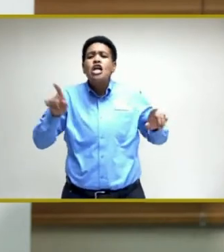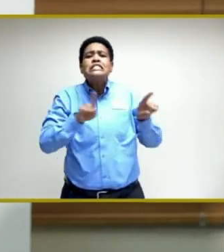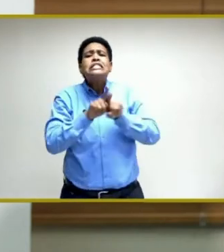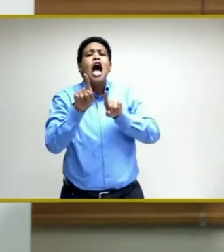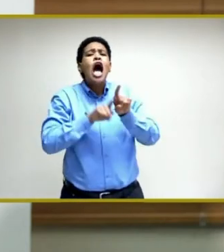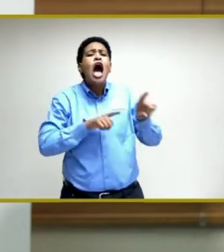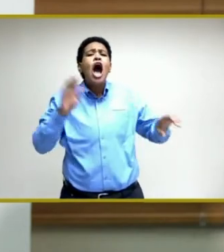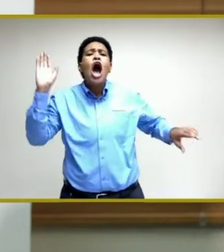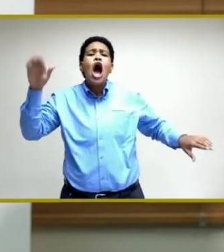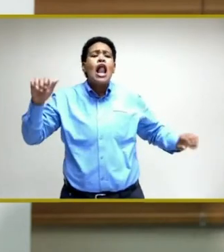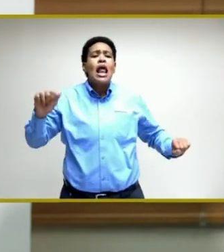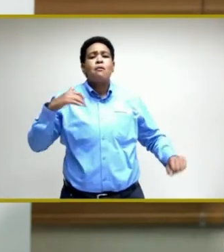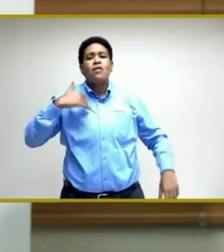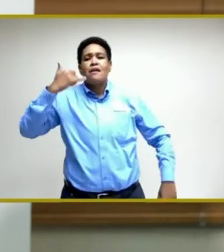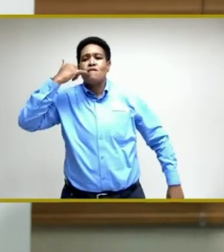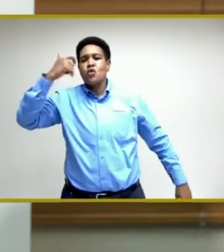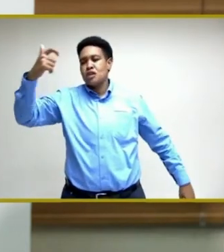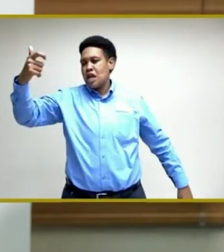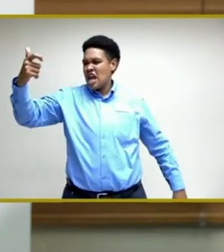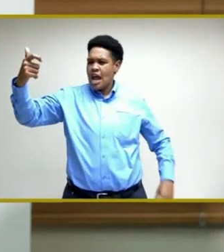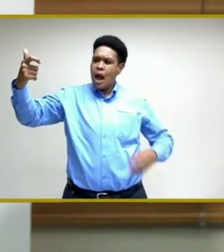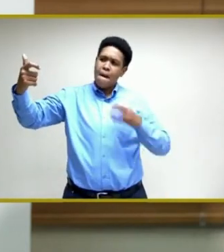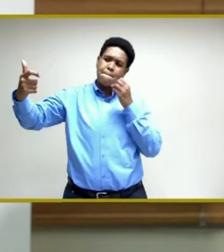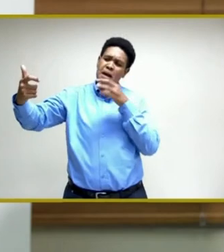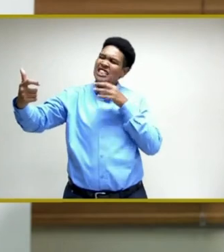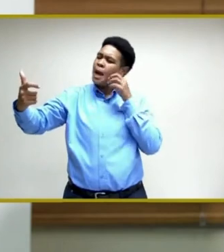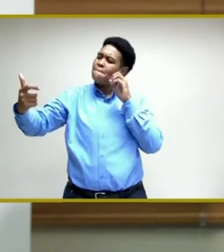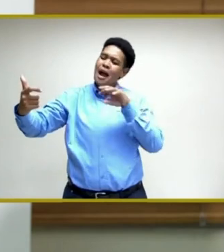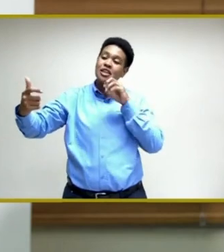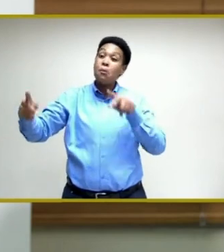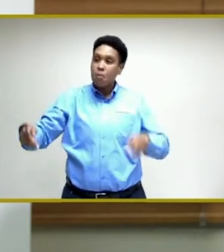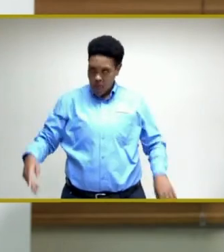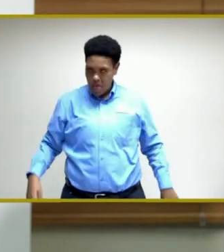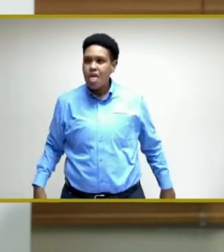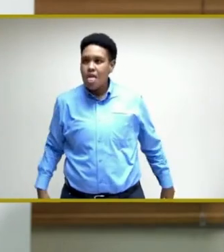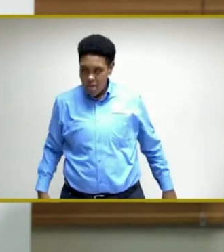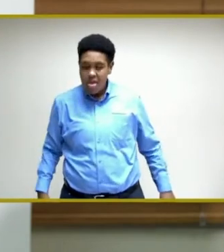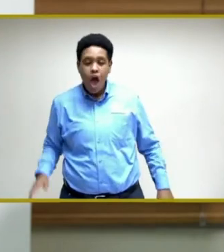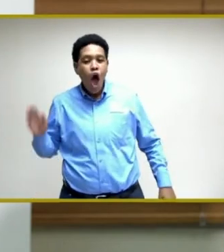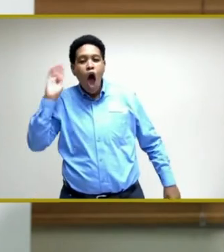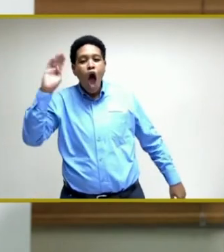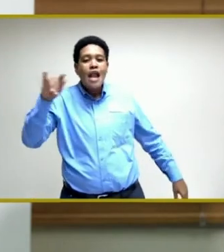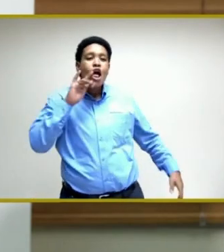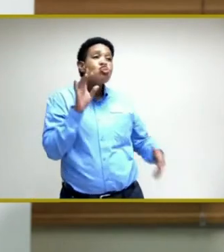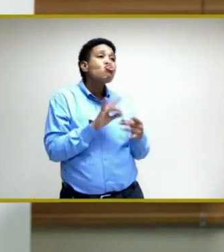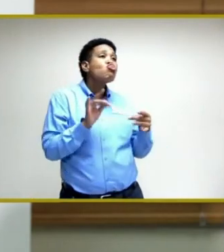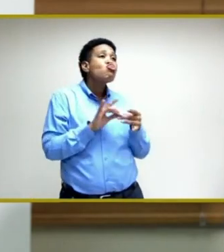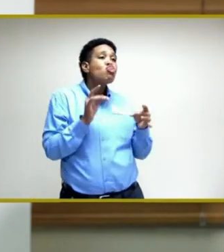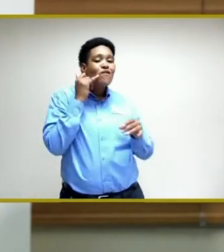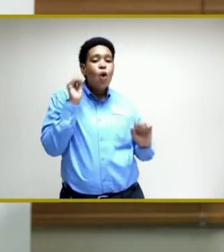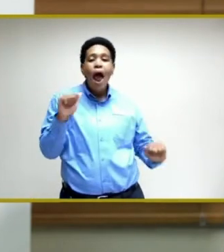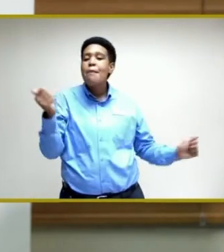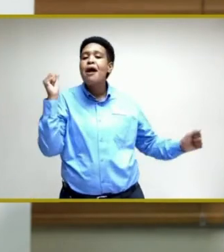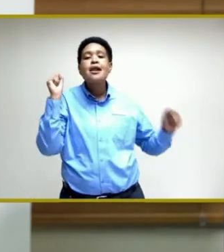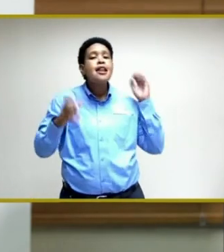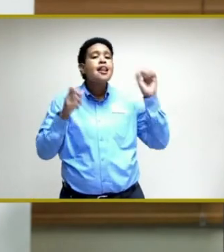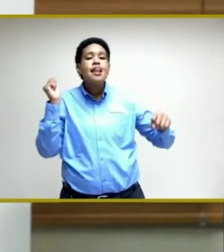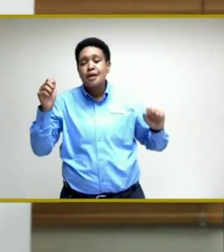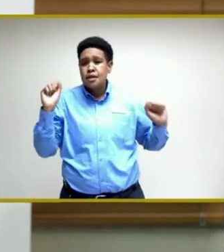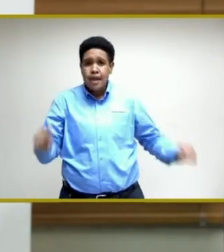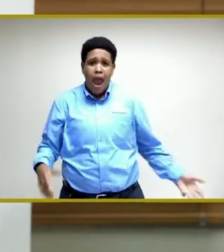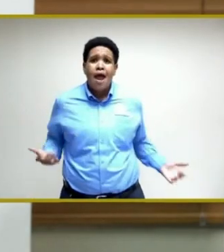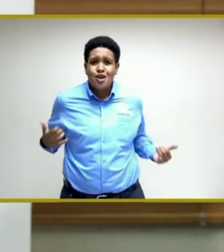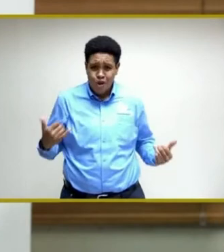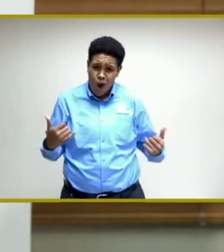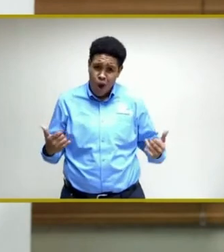Everybody is able, with a phone, to make a statement, to draw conclusions, to pronounce. And that's all right